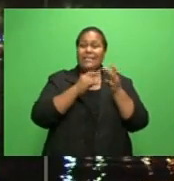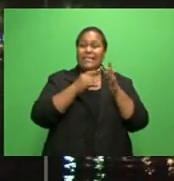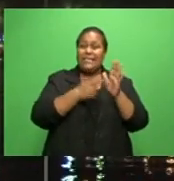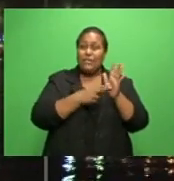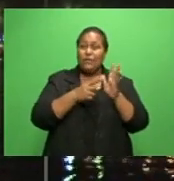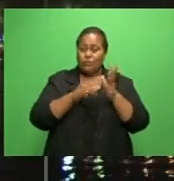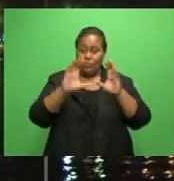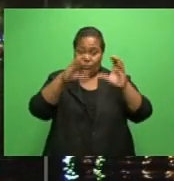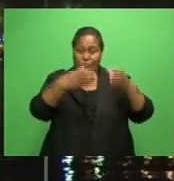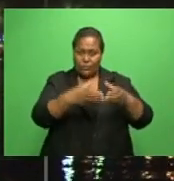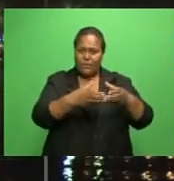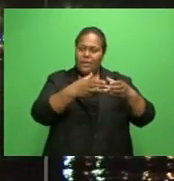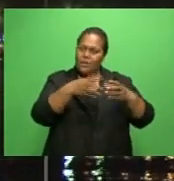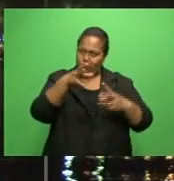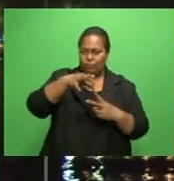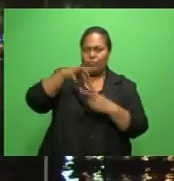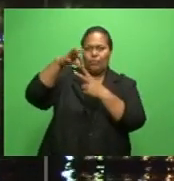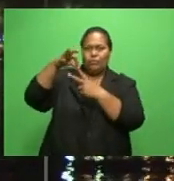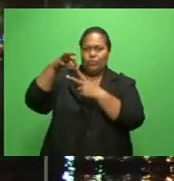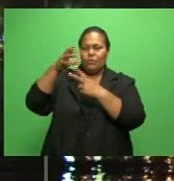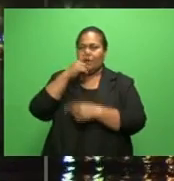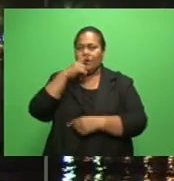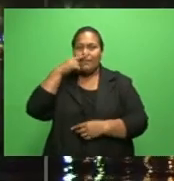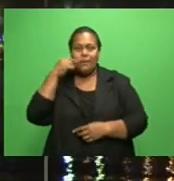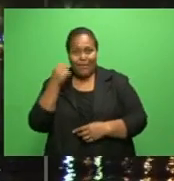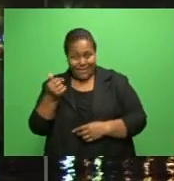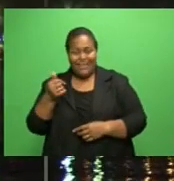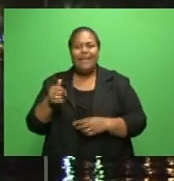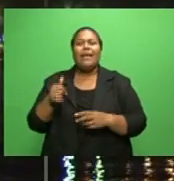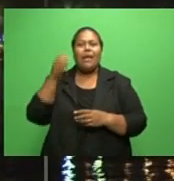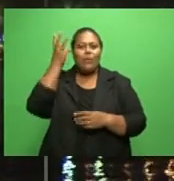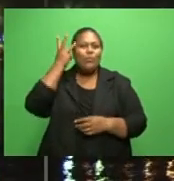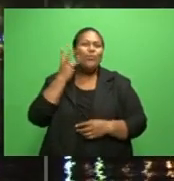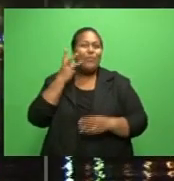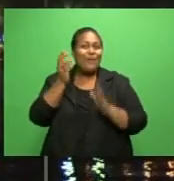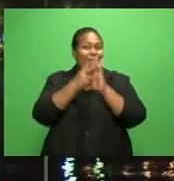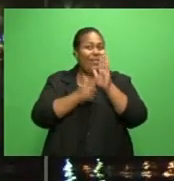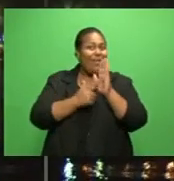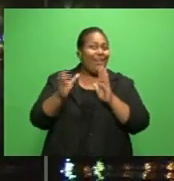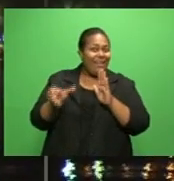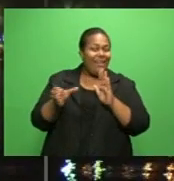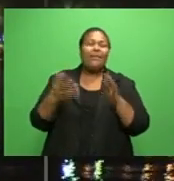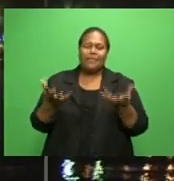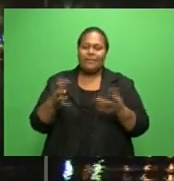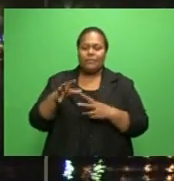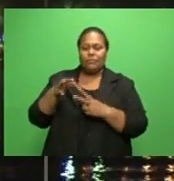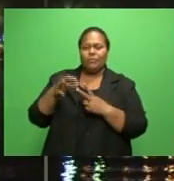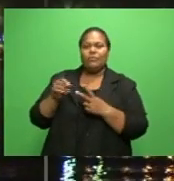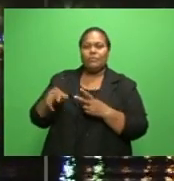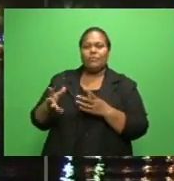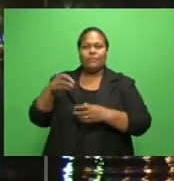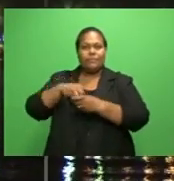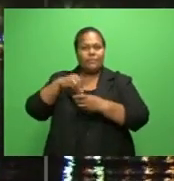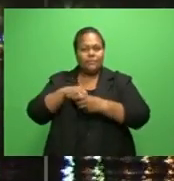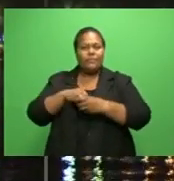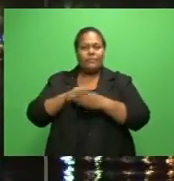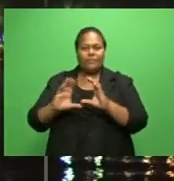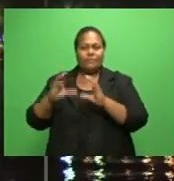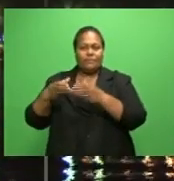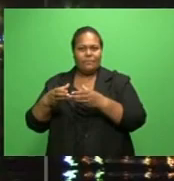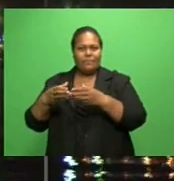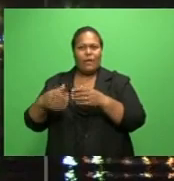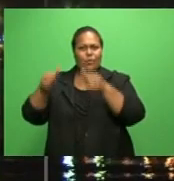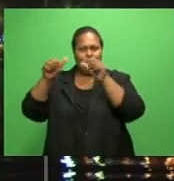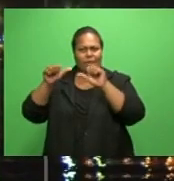Rambuka and Linda Tambuya as their nominees for party leader and deputy leader, respectively. Speaking to FBC News, Opposition Whip